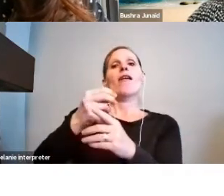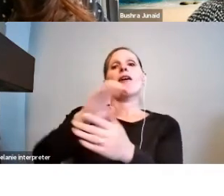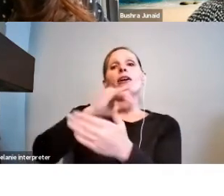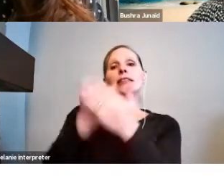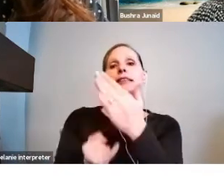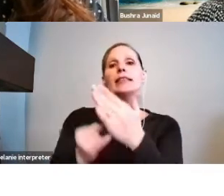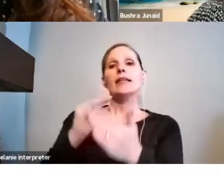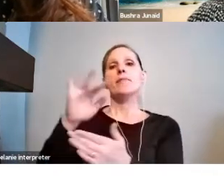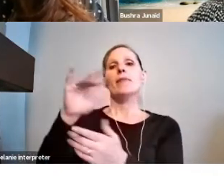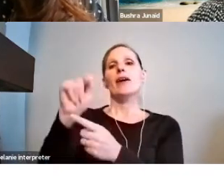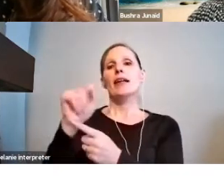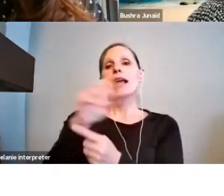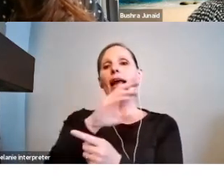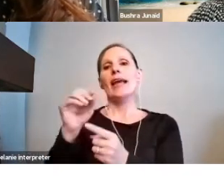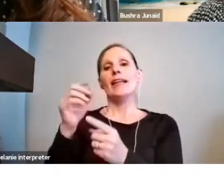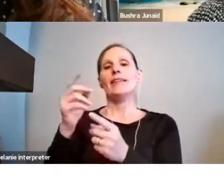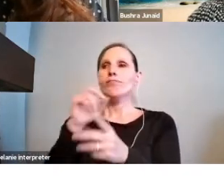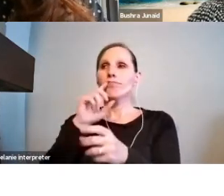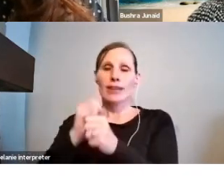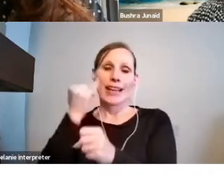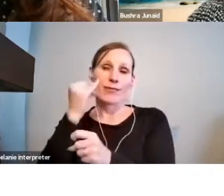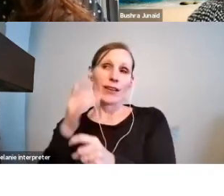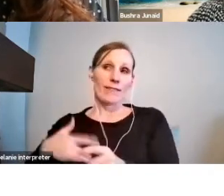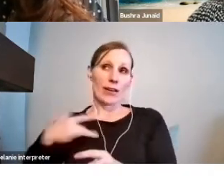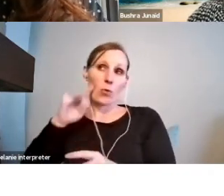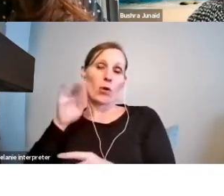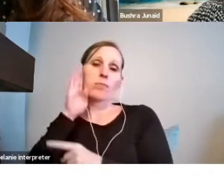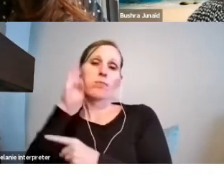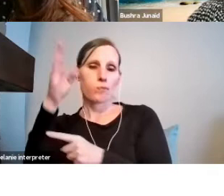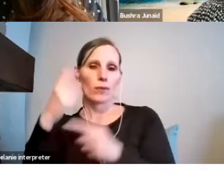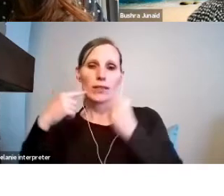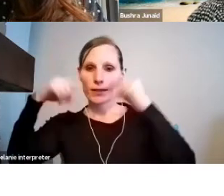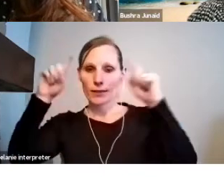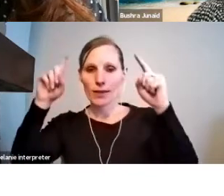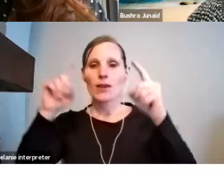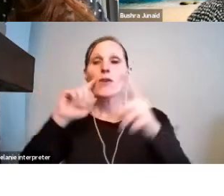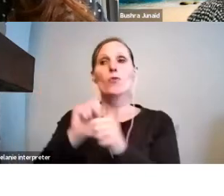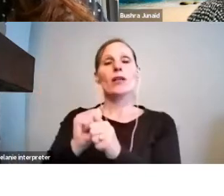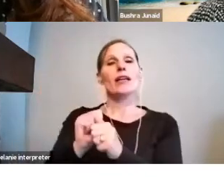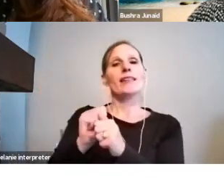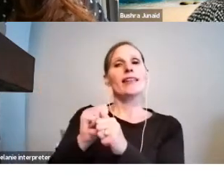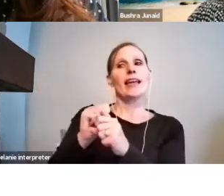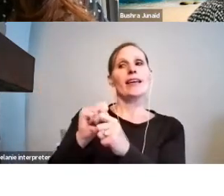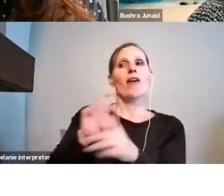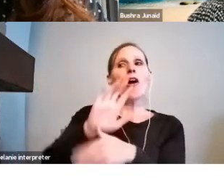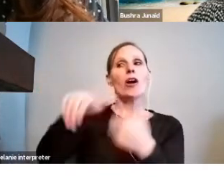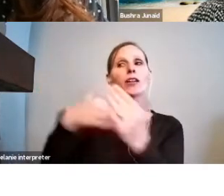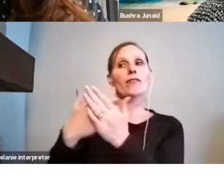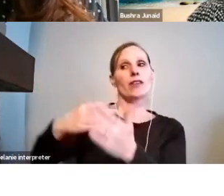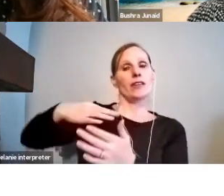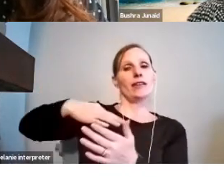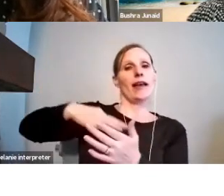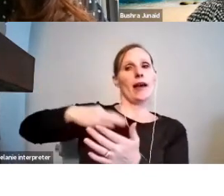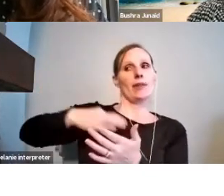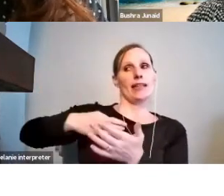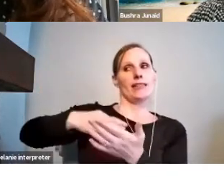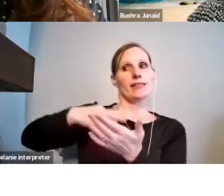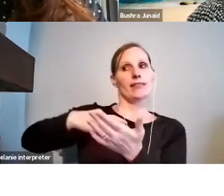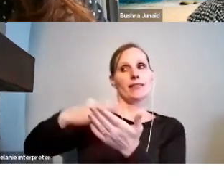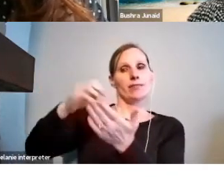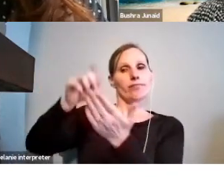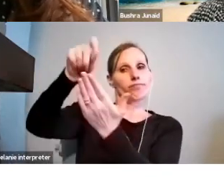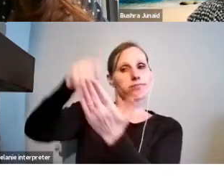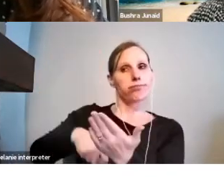eligible application is scored by assessors using the evaluation rubric and the rubric is also published on the program